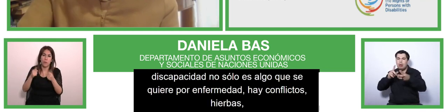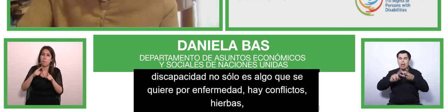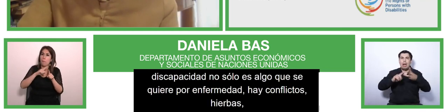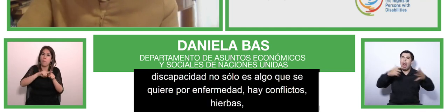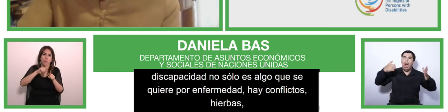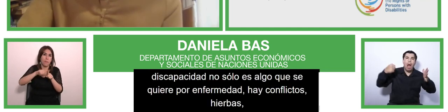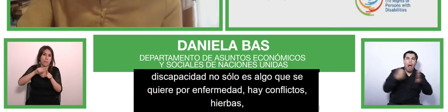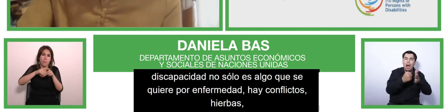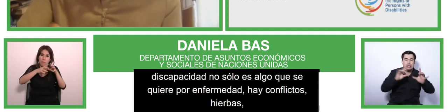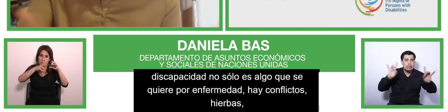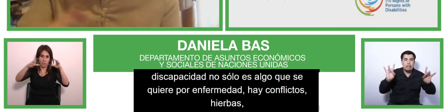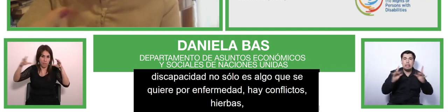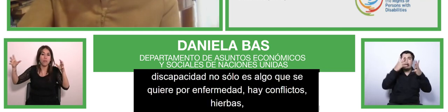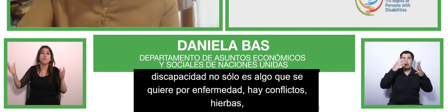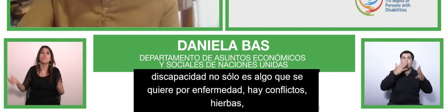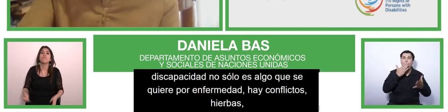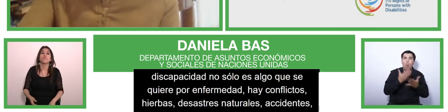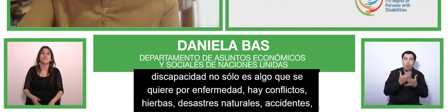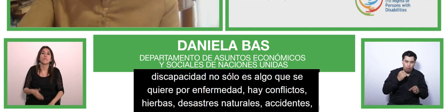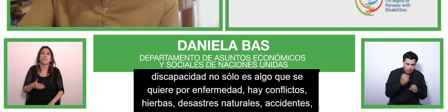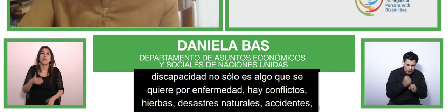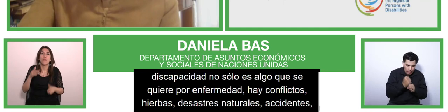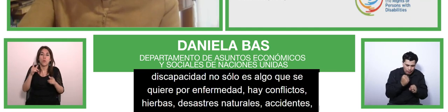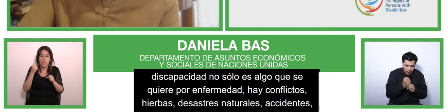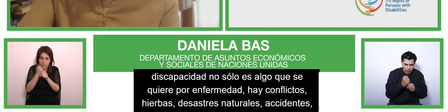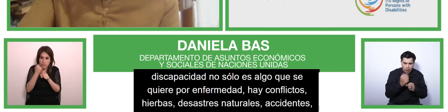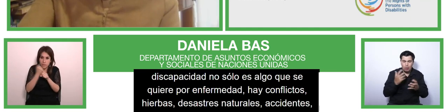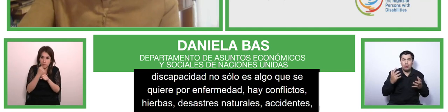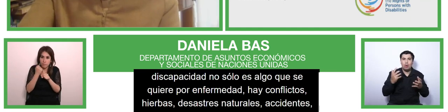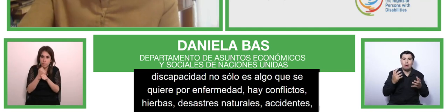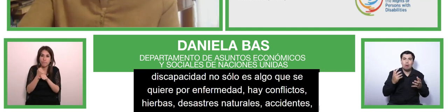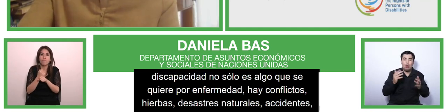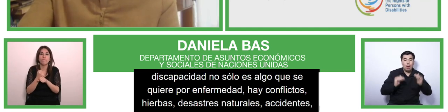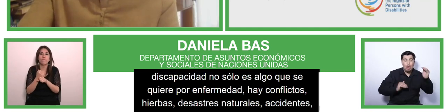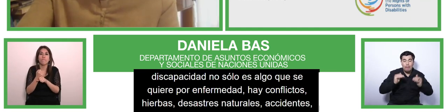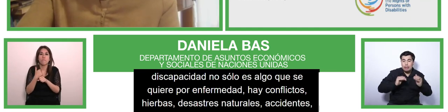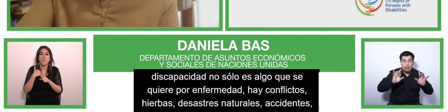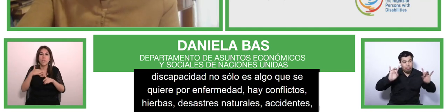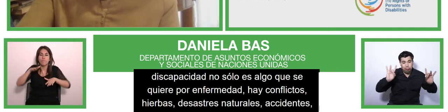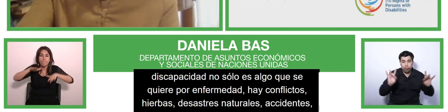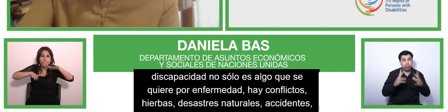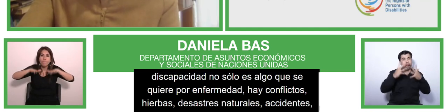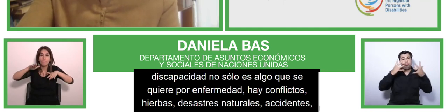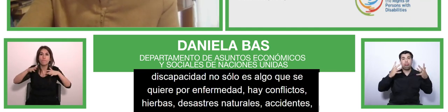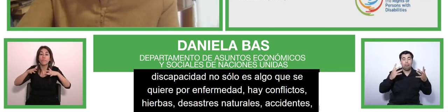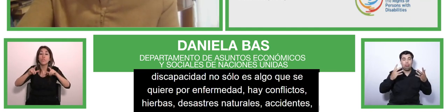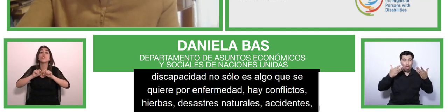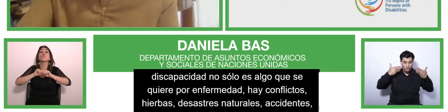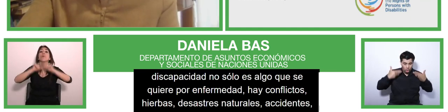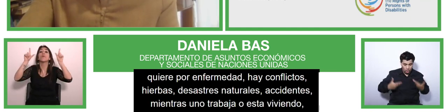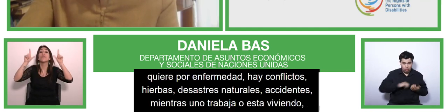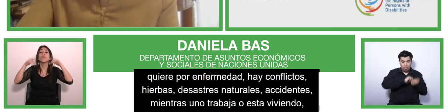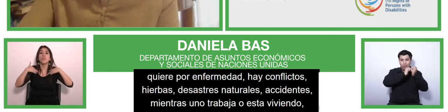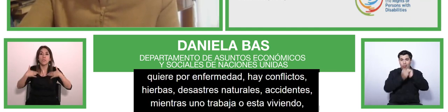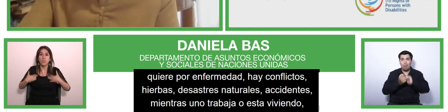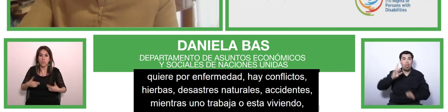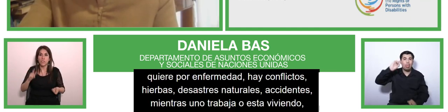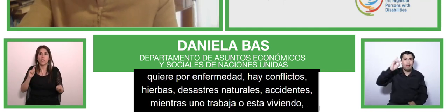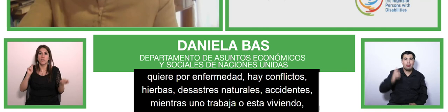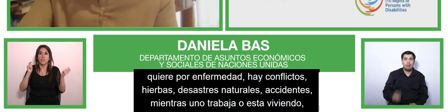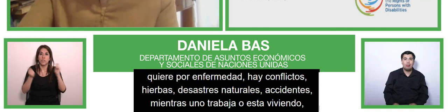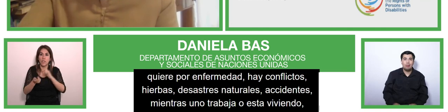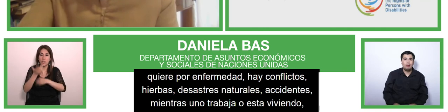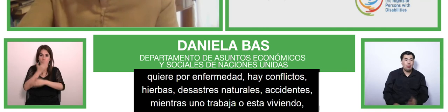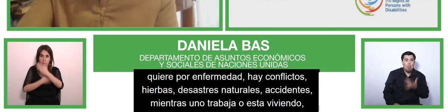accidents. So unfortunately, the reasons to acquire a disability are so many for, you know, we say one billion